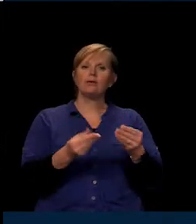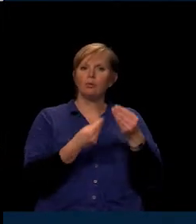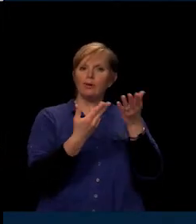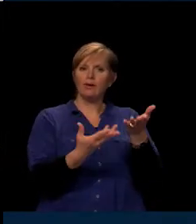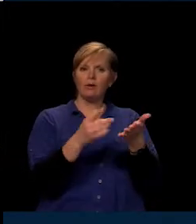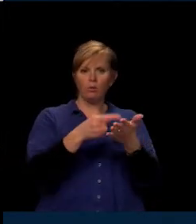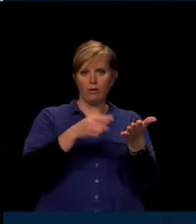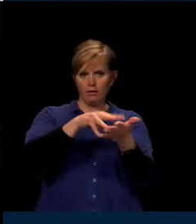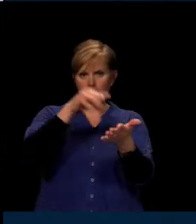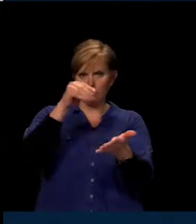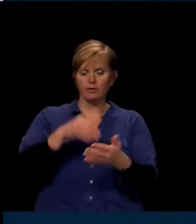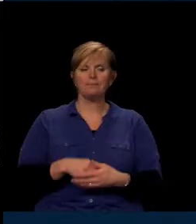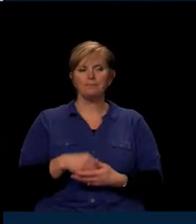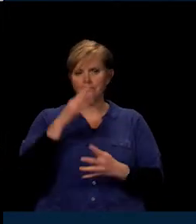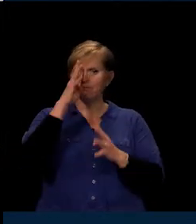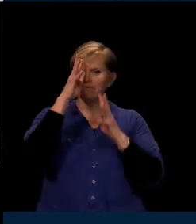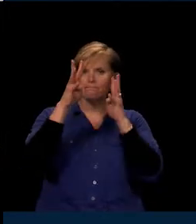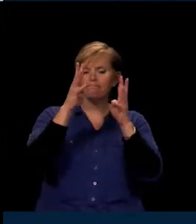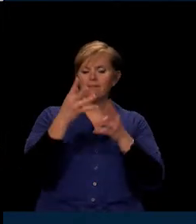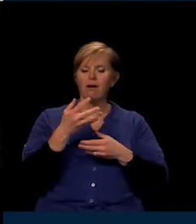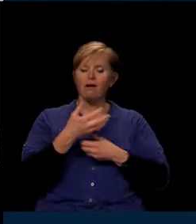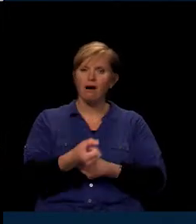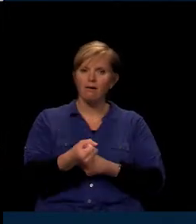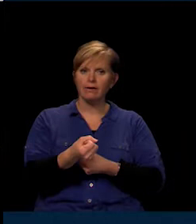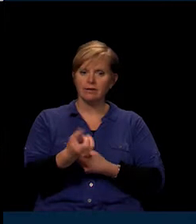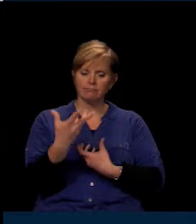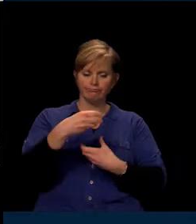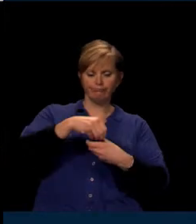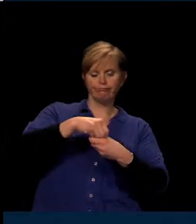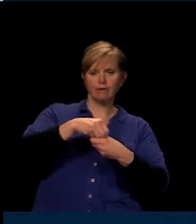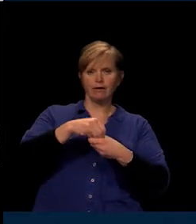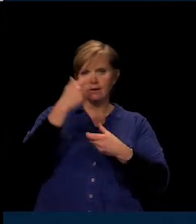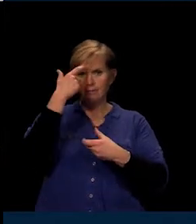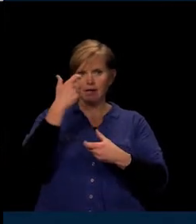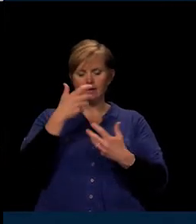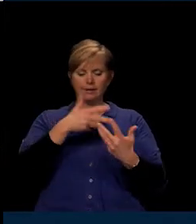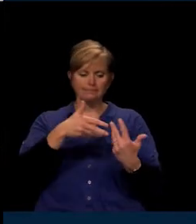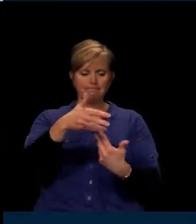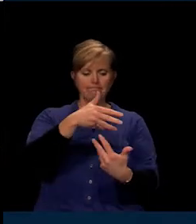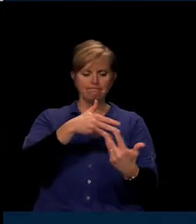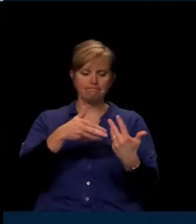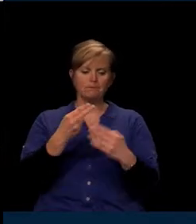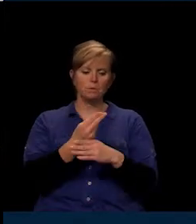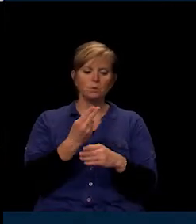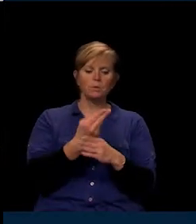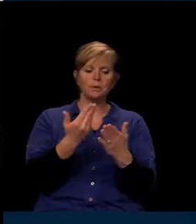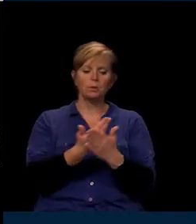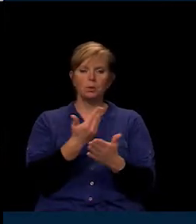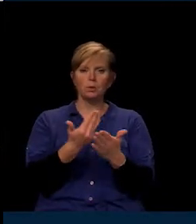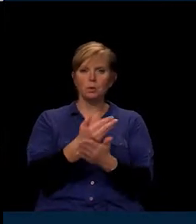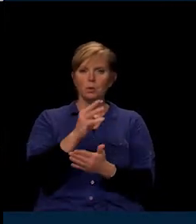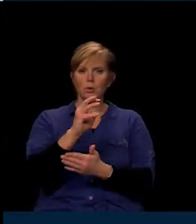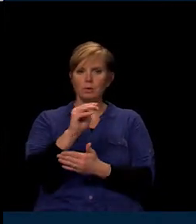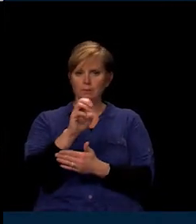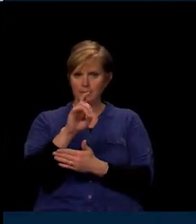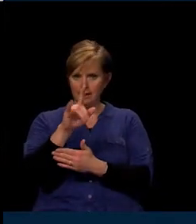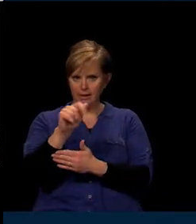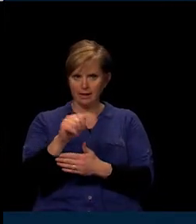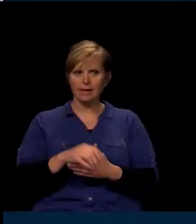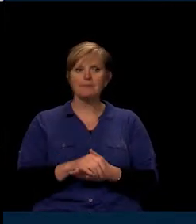Creativity and confidence are built as interaction with the new media that is unique to the iPad's features,